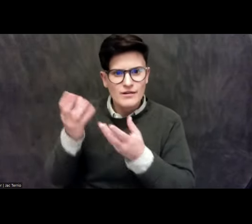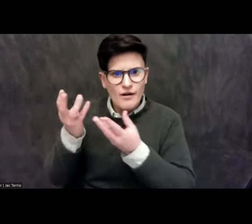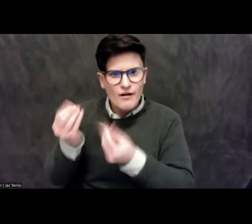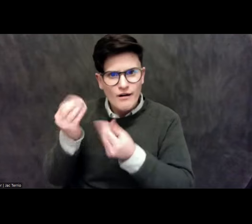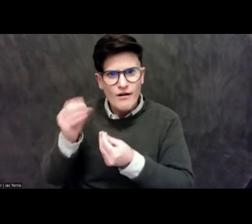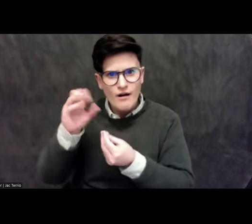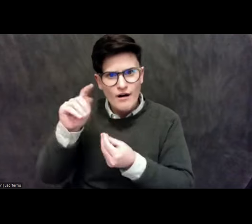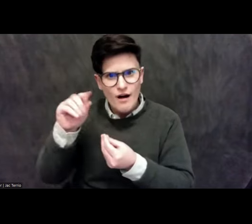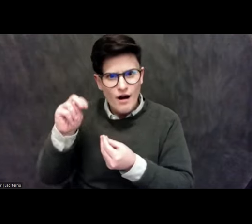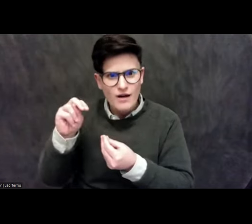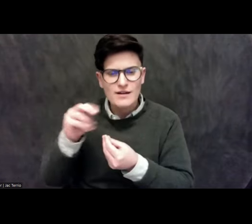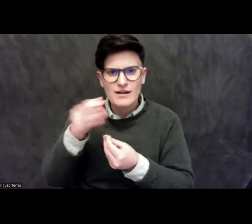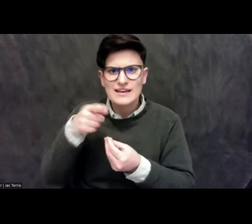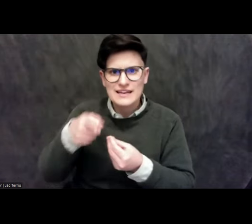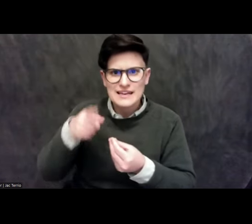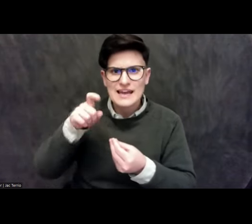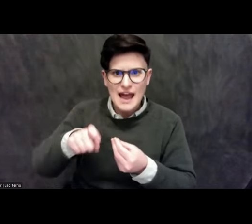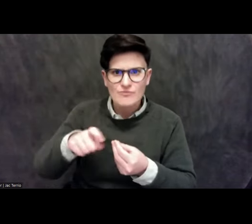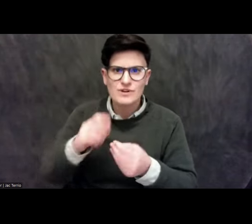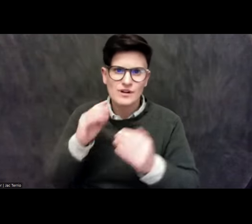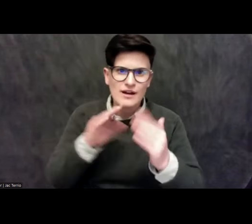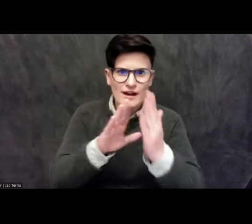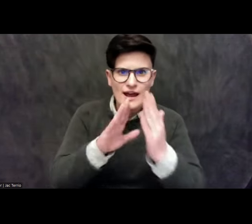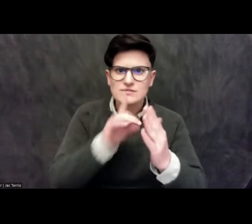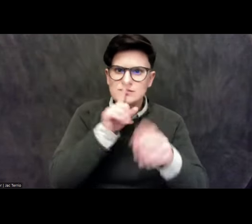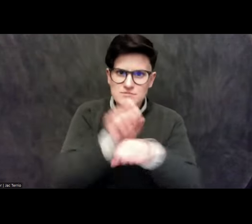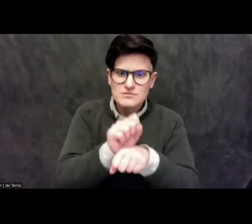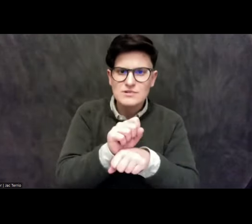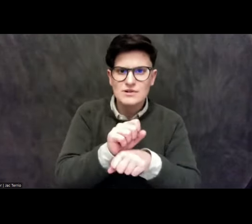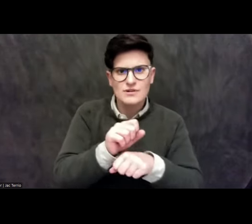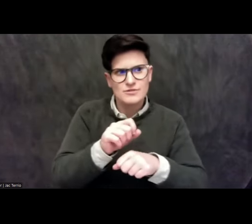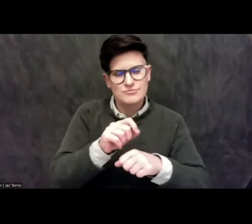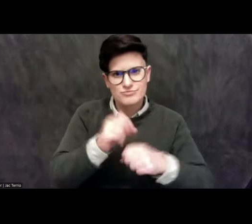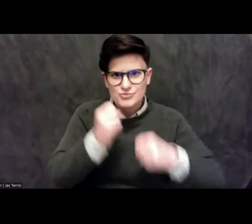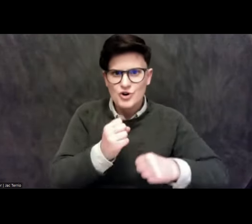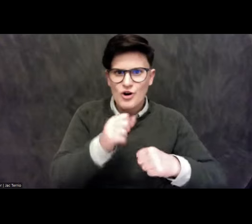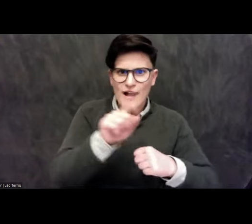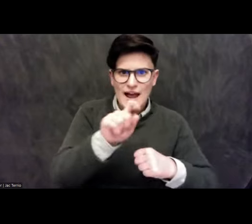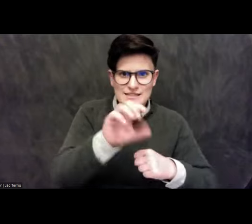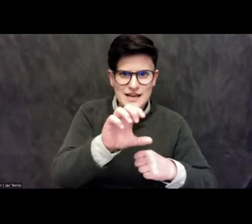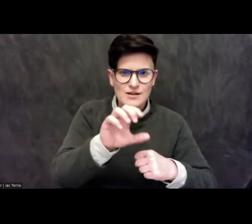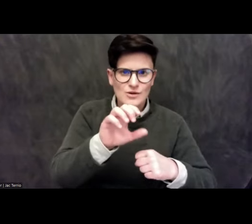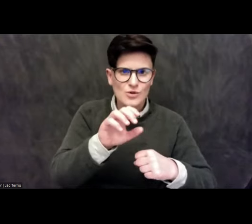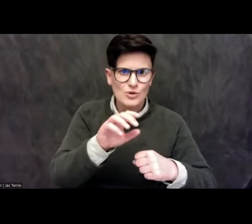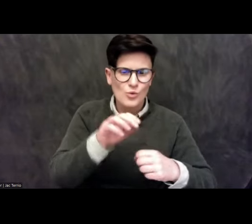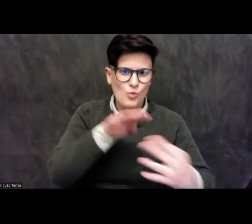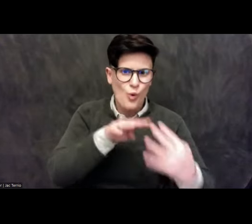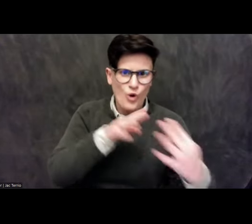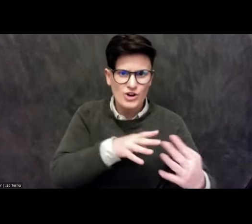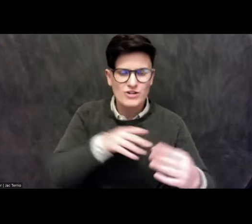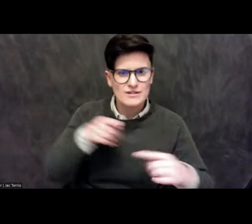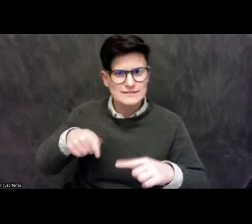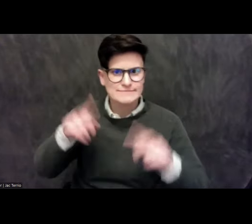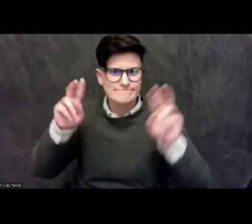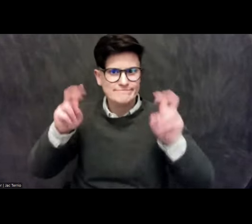Aztec warrior, a high-ranking Aztec warrior, essentially a spectacle of sacrifice. But according to